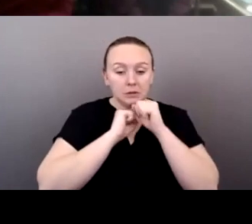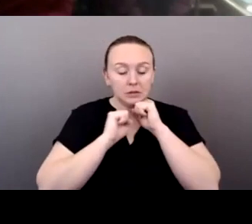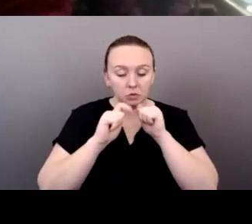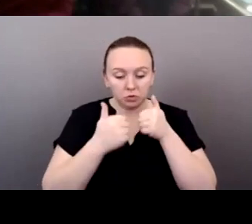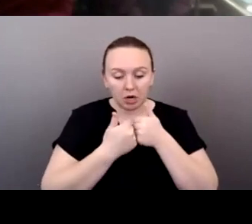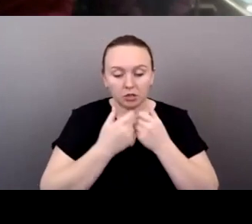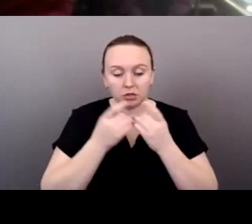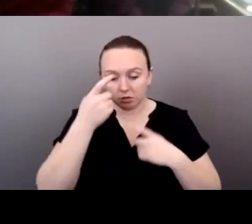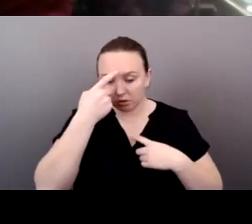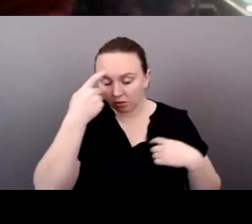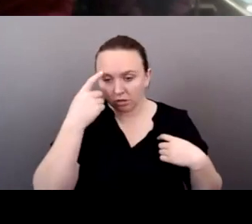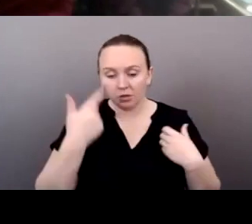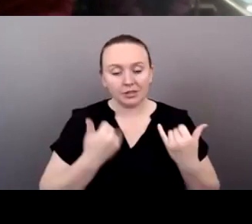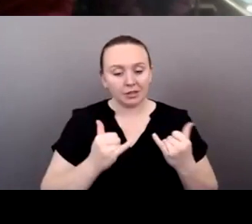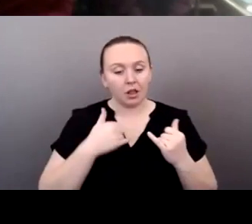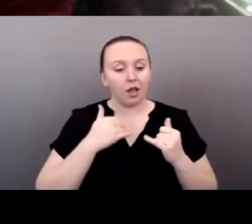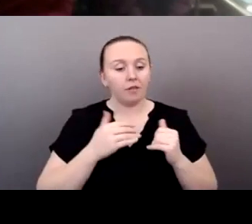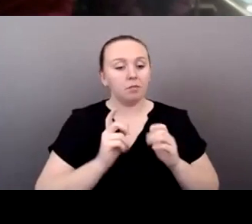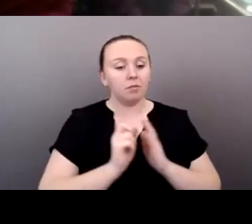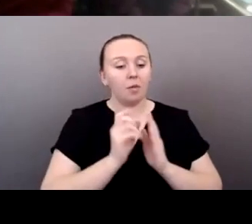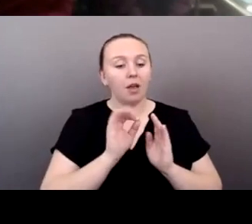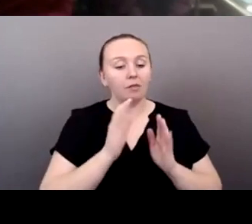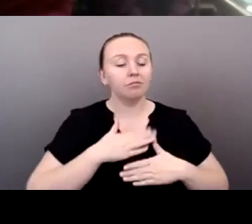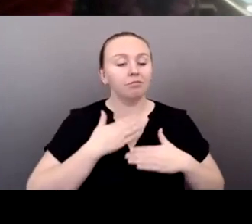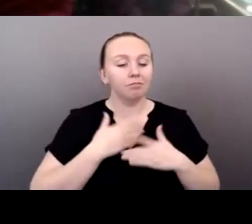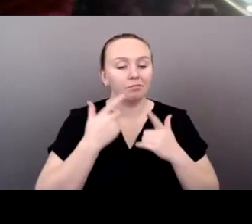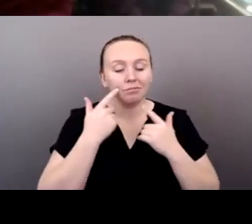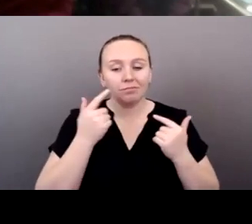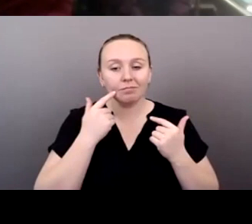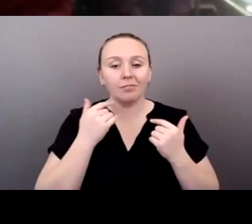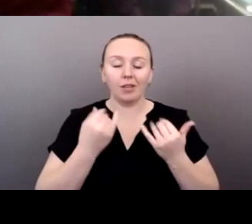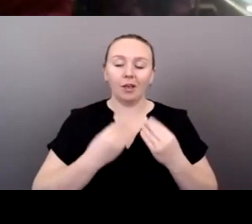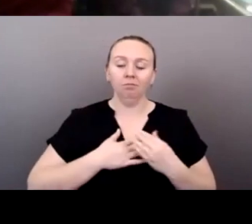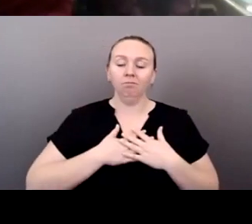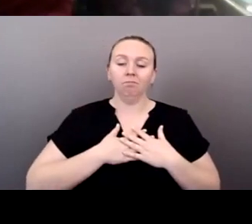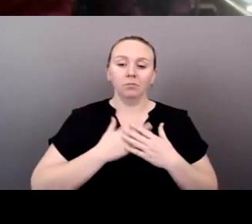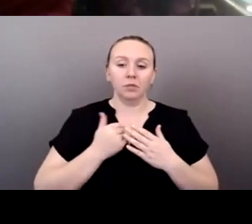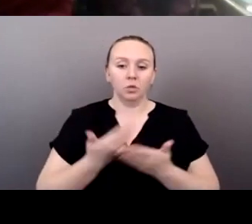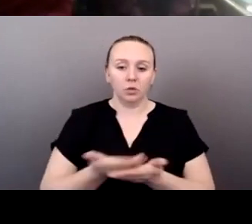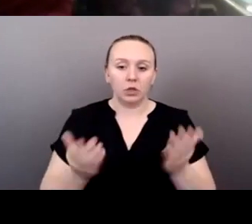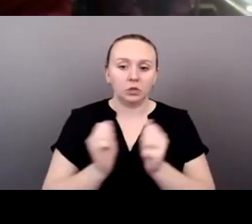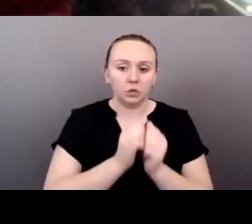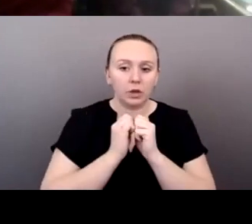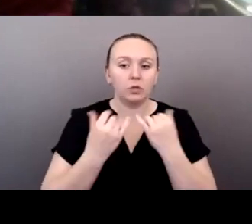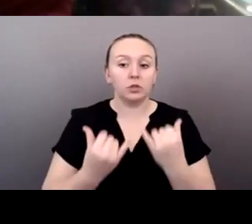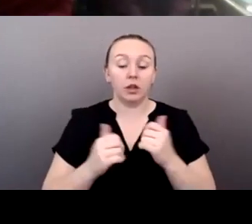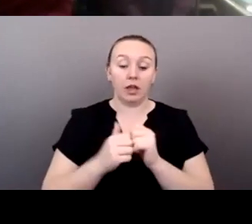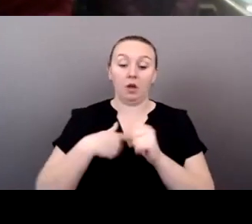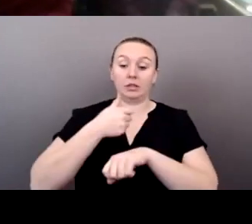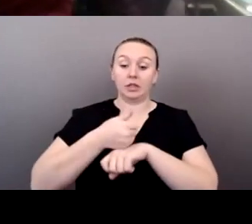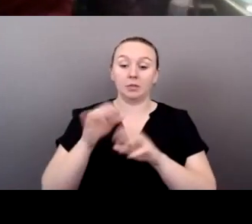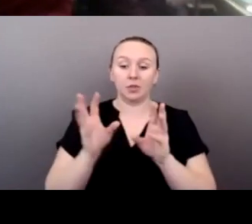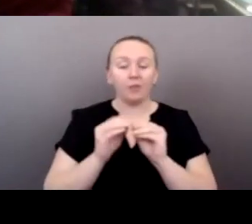warms my heart that we are all here in community together today. Uh, I, um, the way that I built this conference is a little